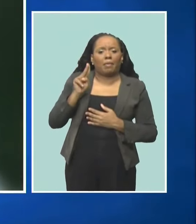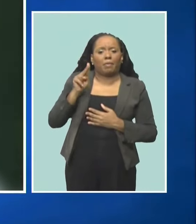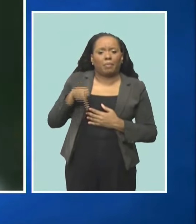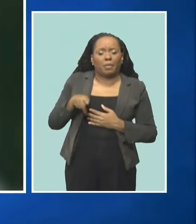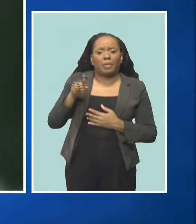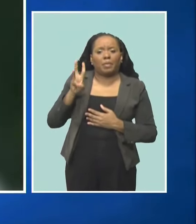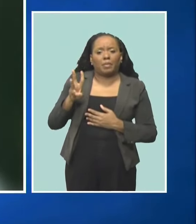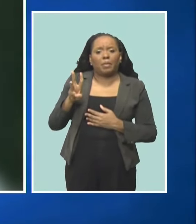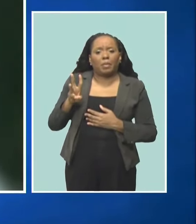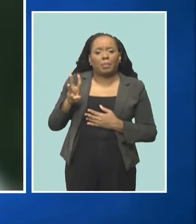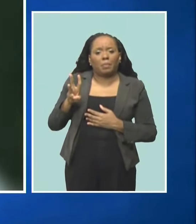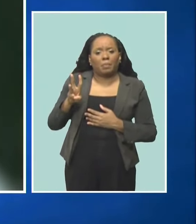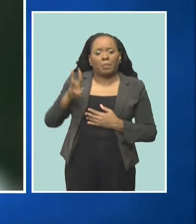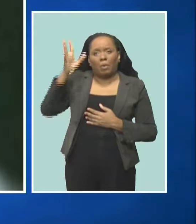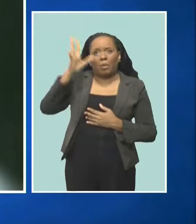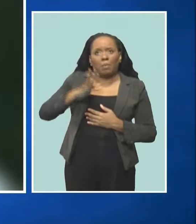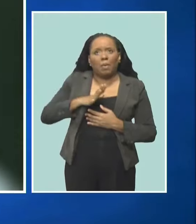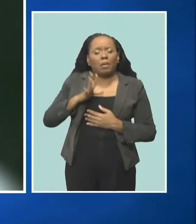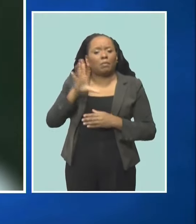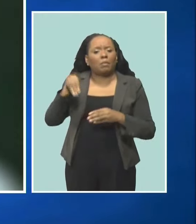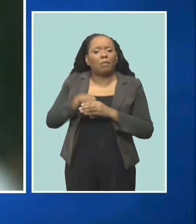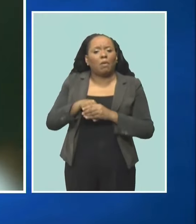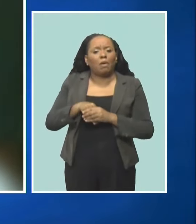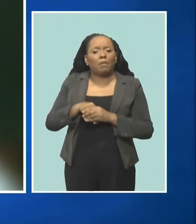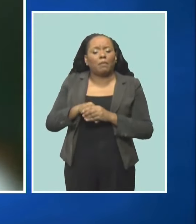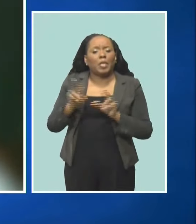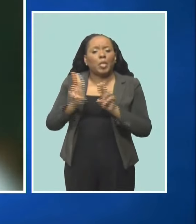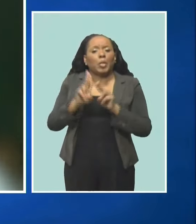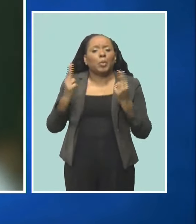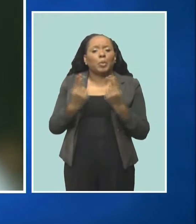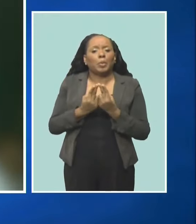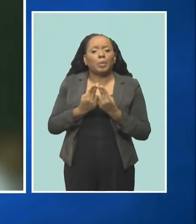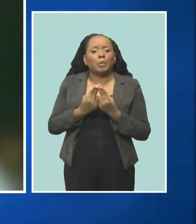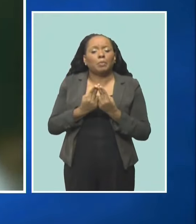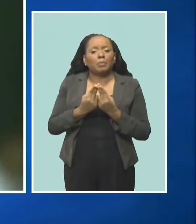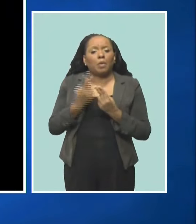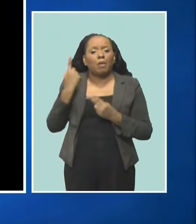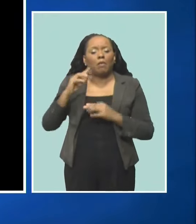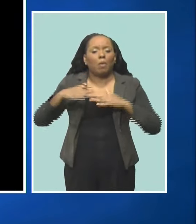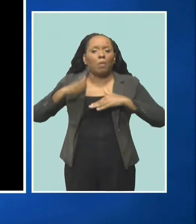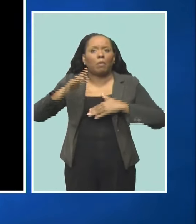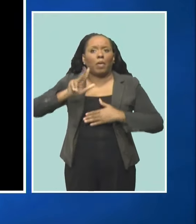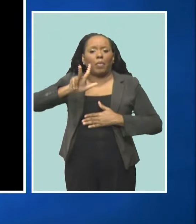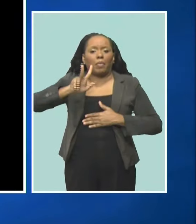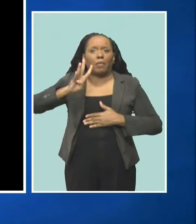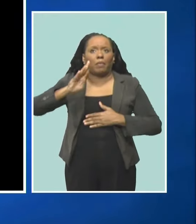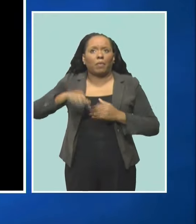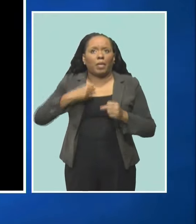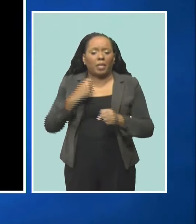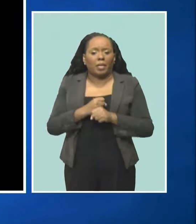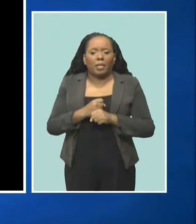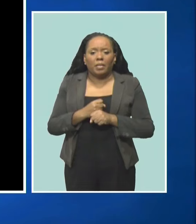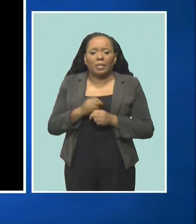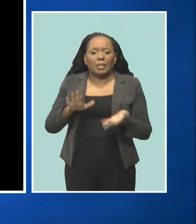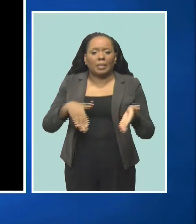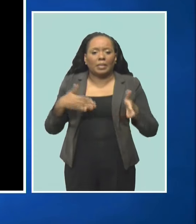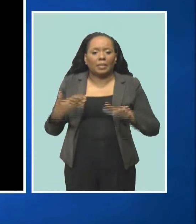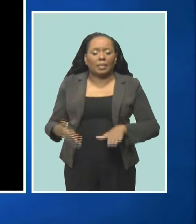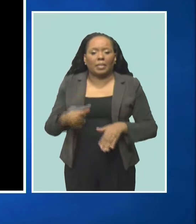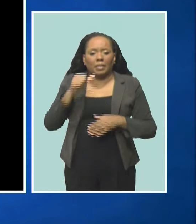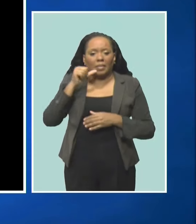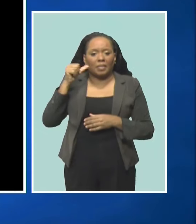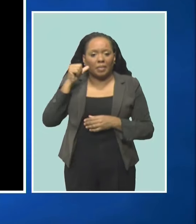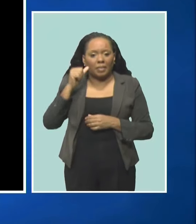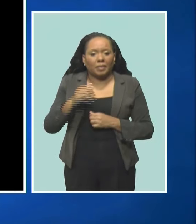who spent over 34 years in trade unionism, passed away yesterday. Prime Minister Motley, in expressing condolences to his